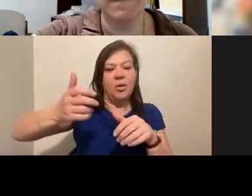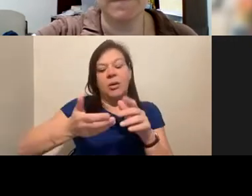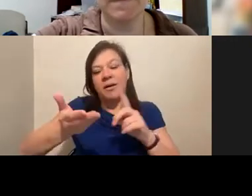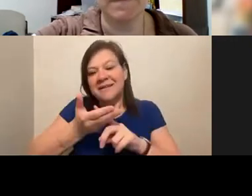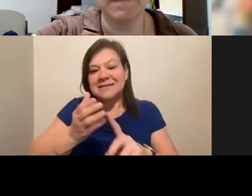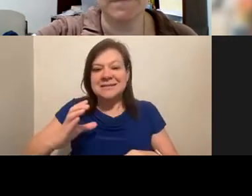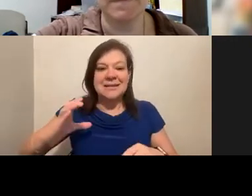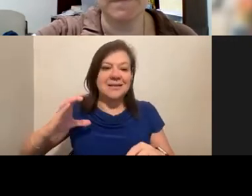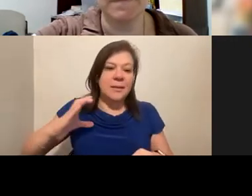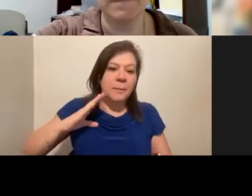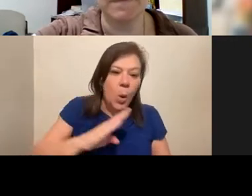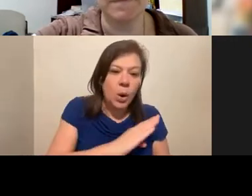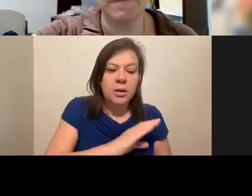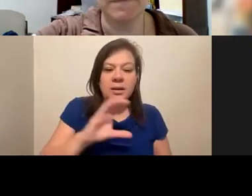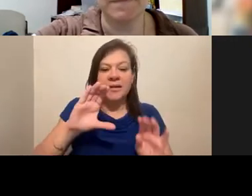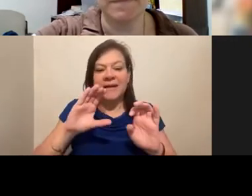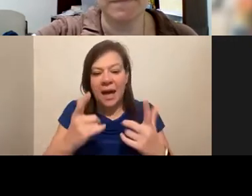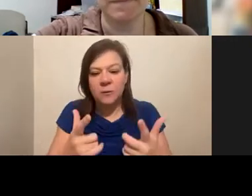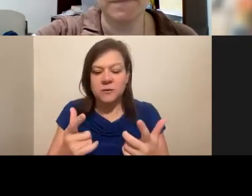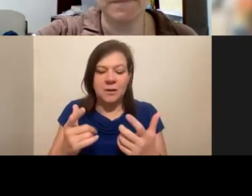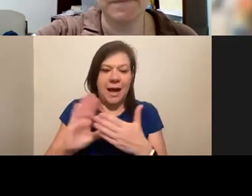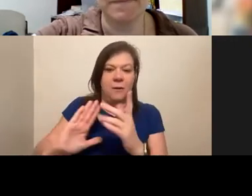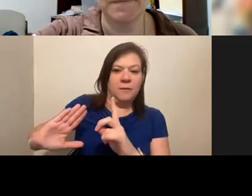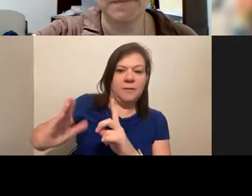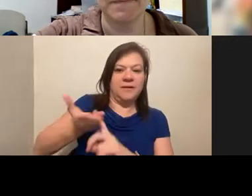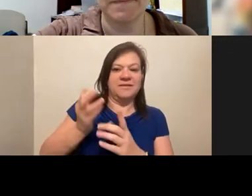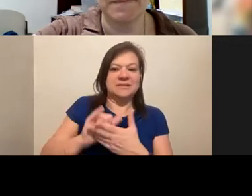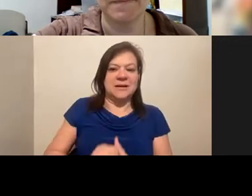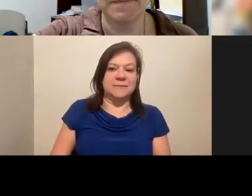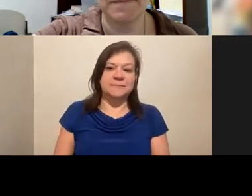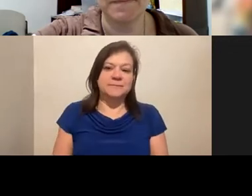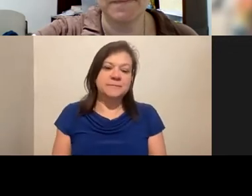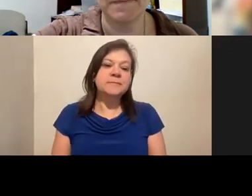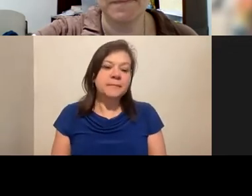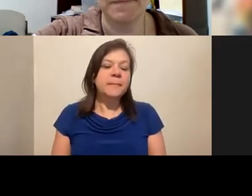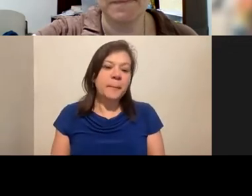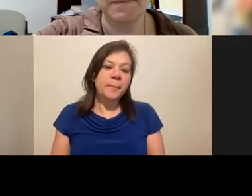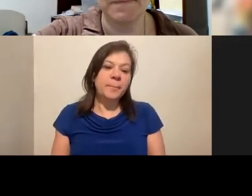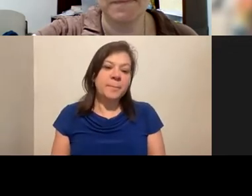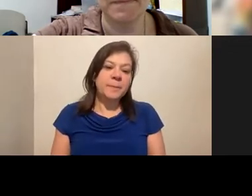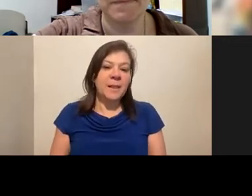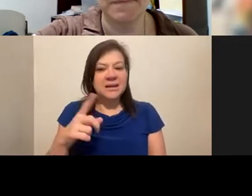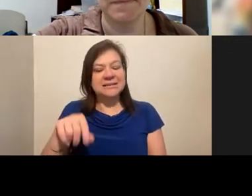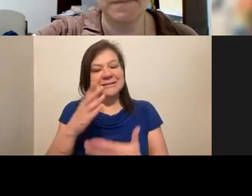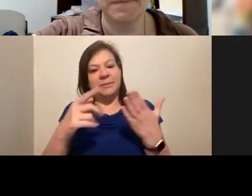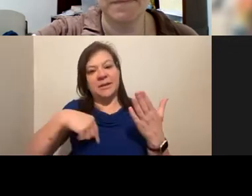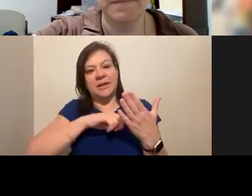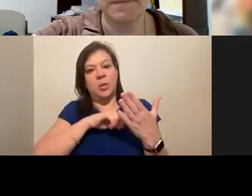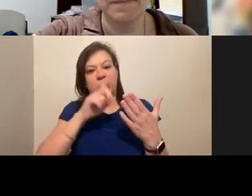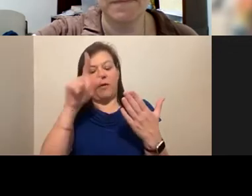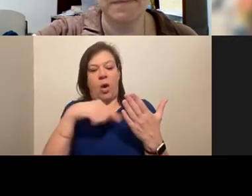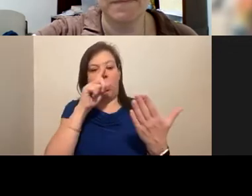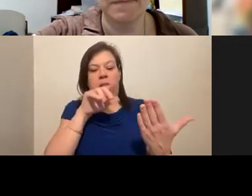of its importance? And I think this is something that we all certainly have had to run up against.